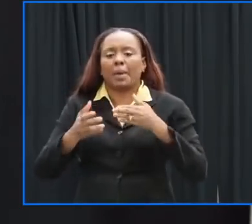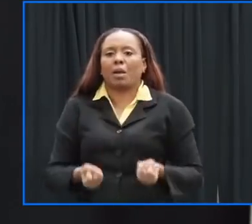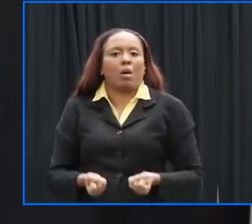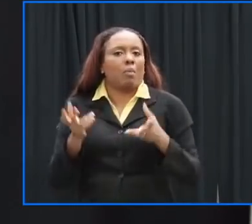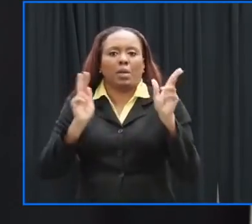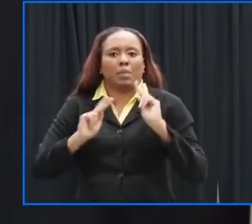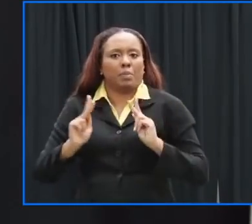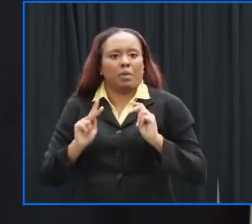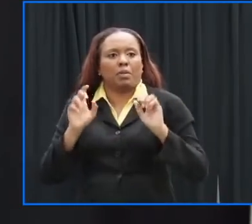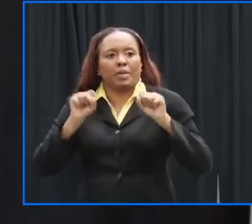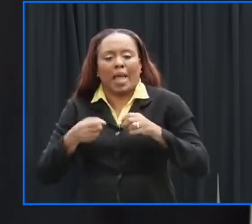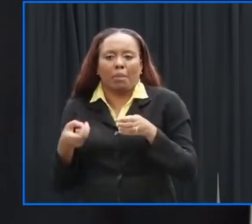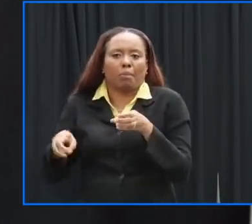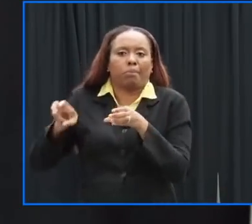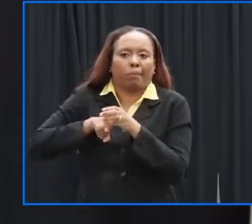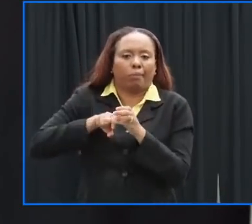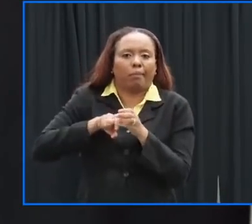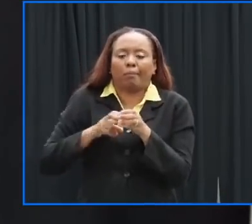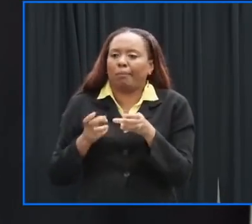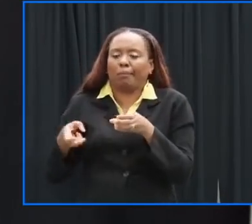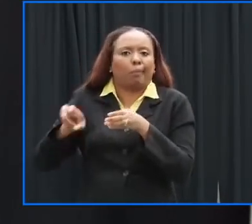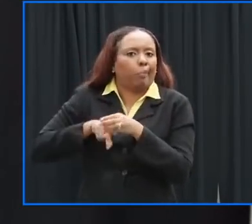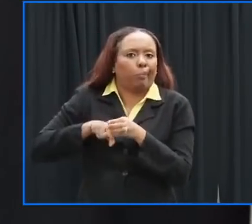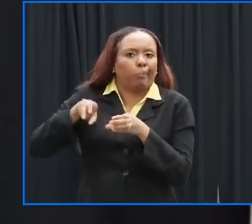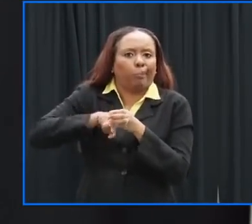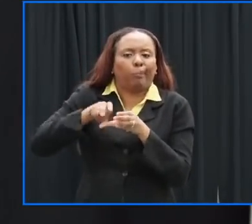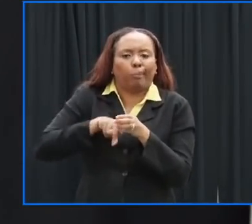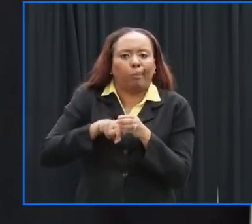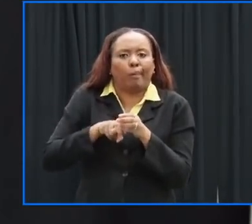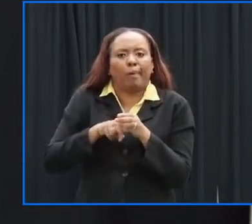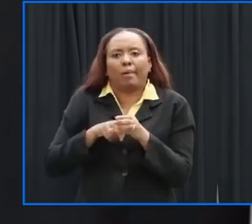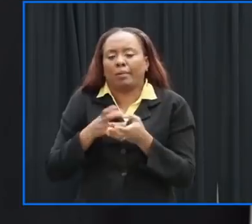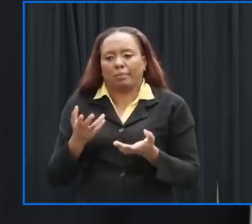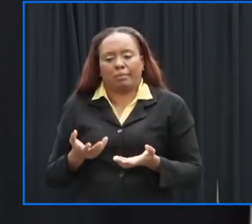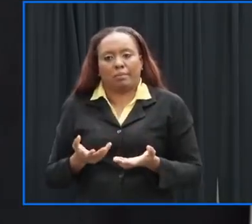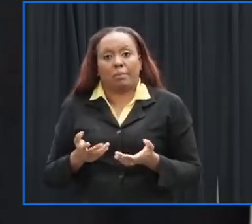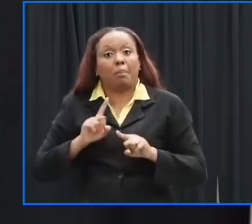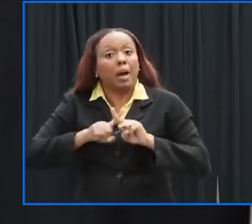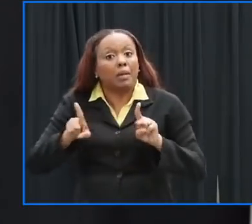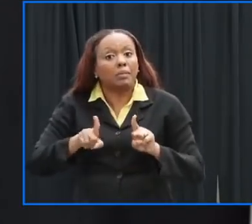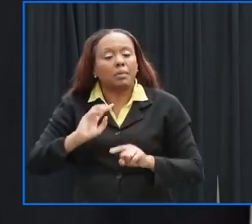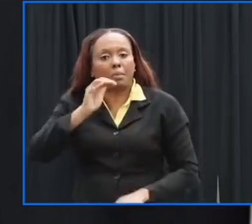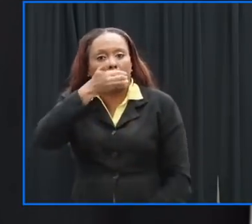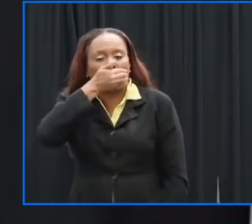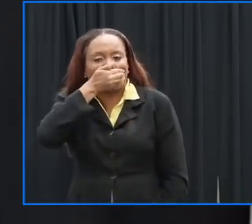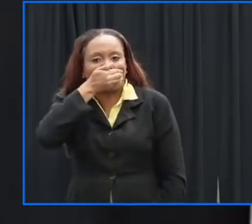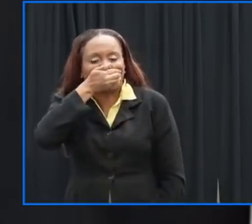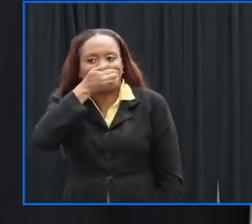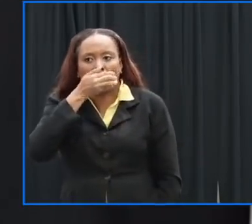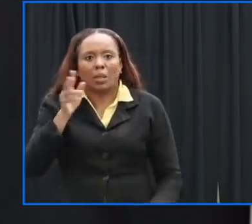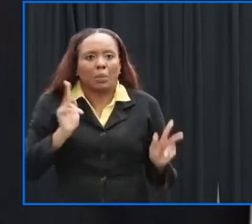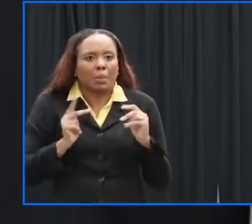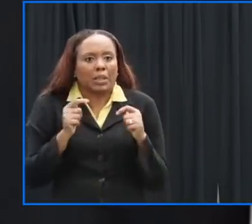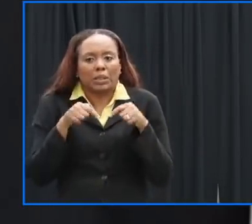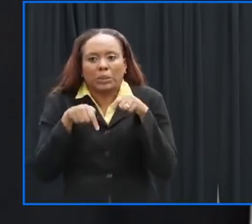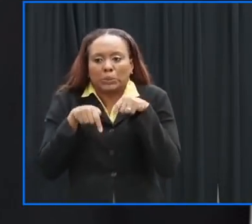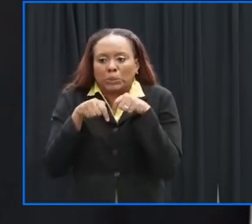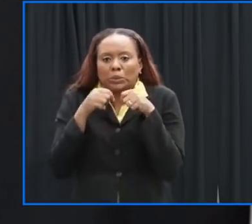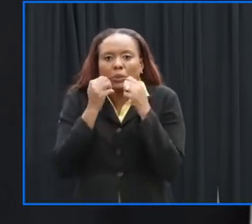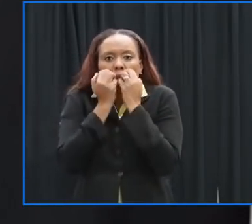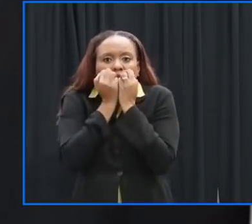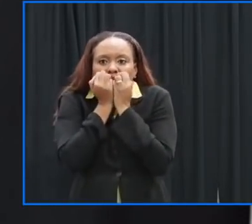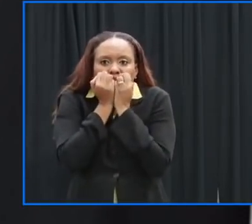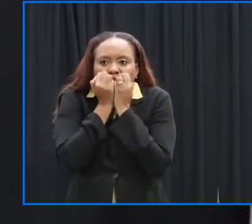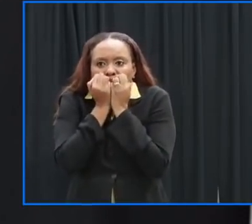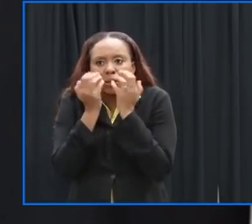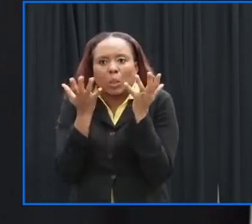in particular the wearing of masks we know that everyone is going to be a little bit anxious everyone wants to get home